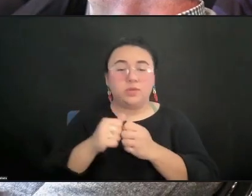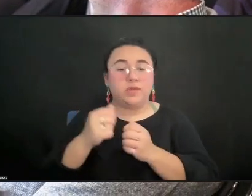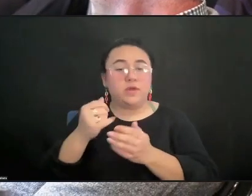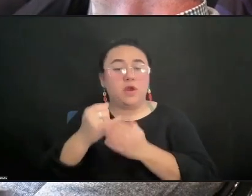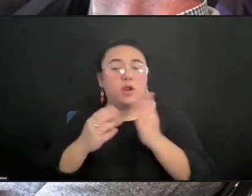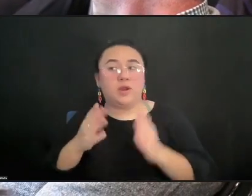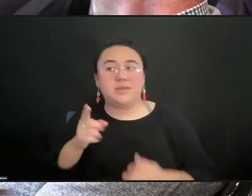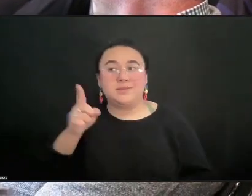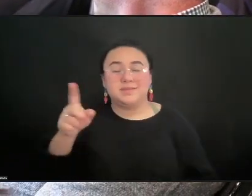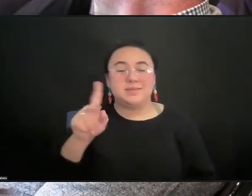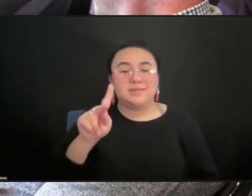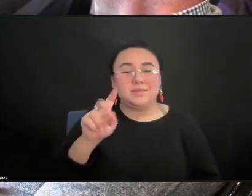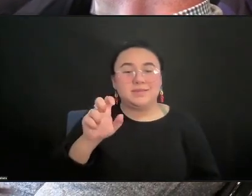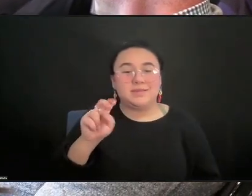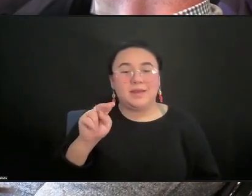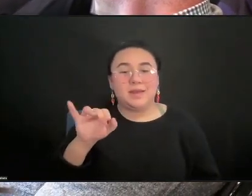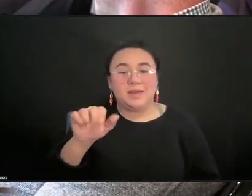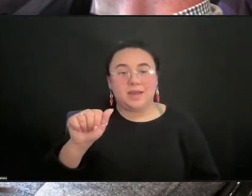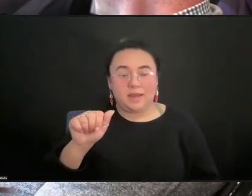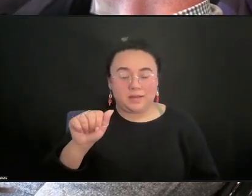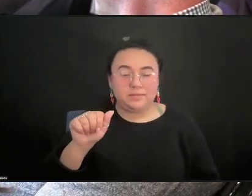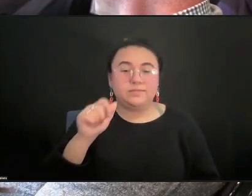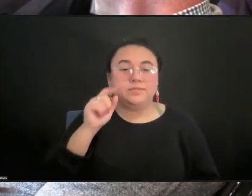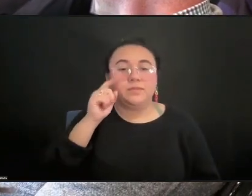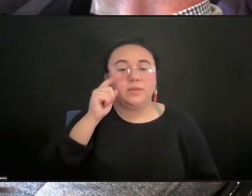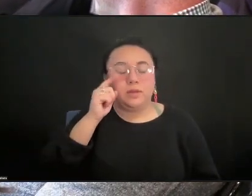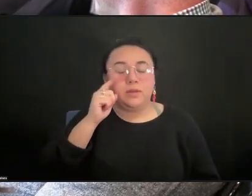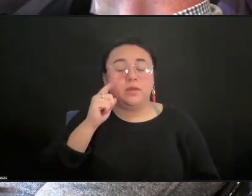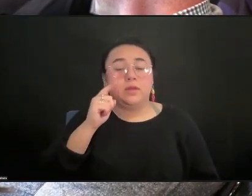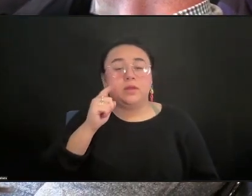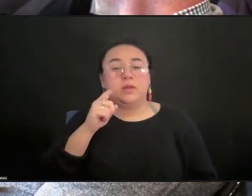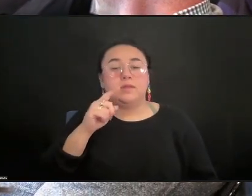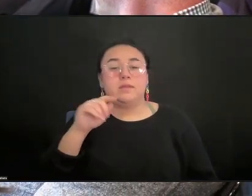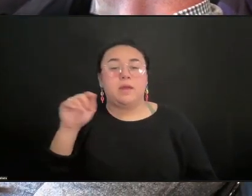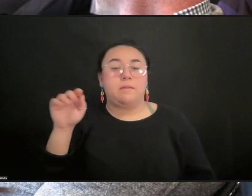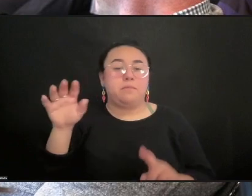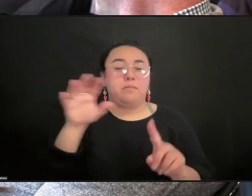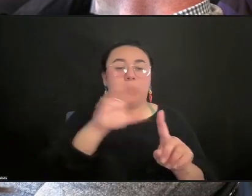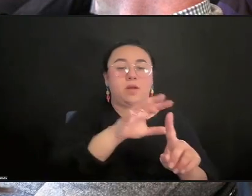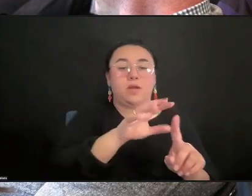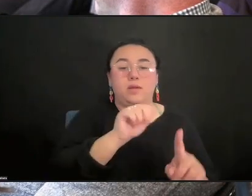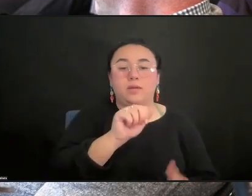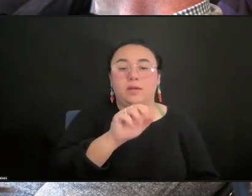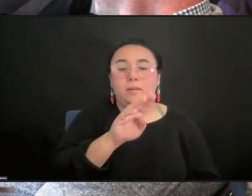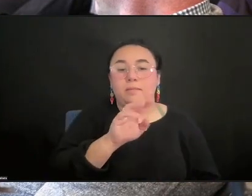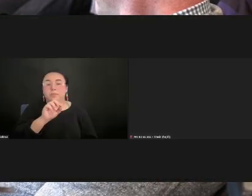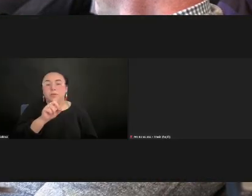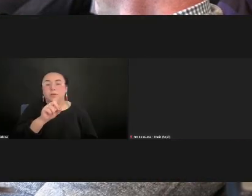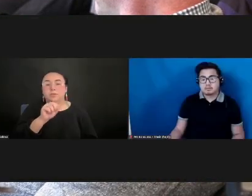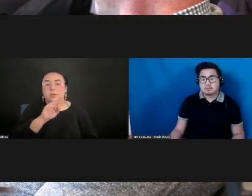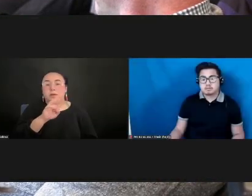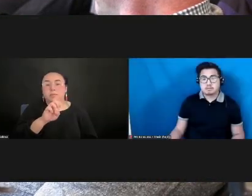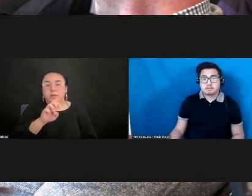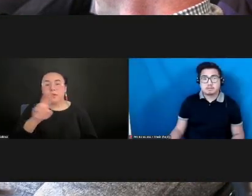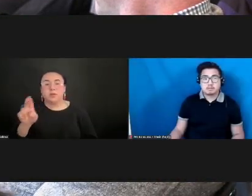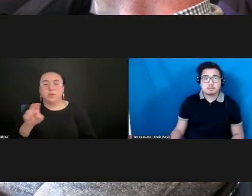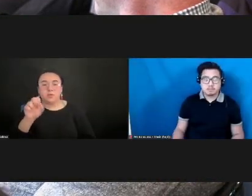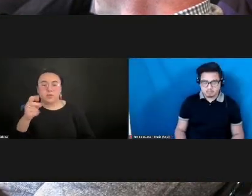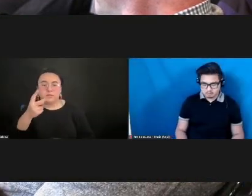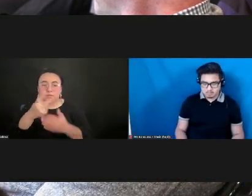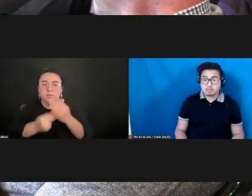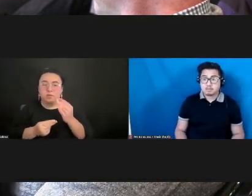was broadcast in Abu Dhabi and in the United States. And that project has continued.